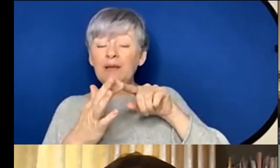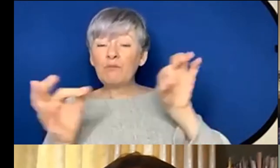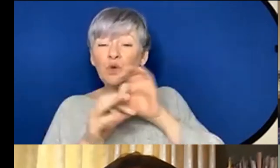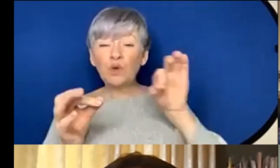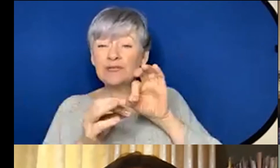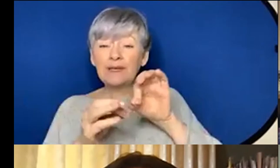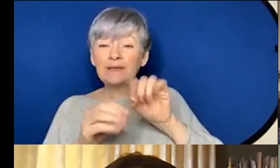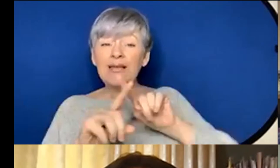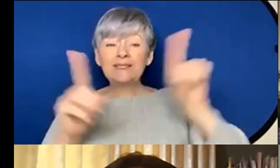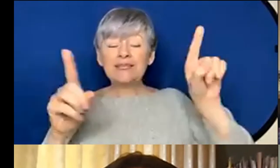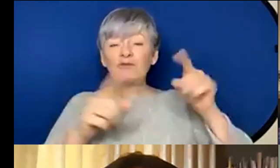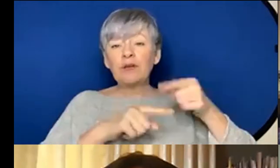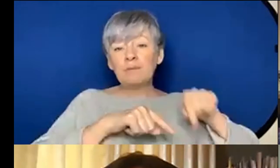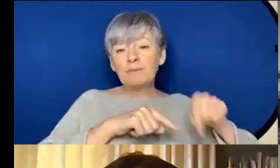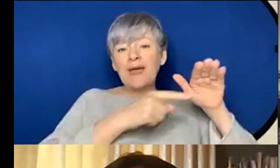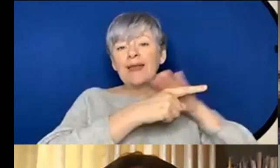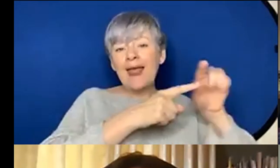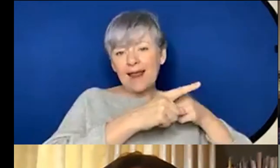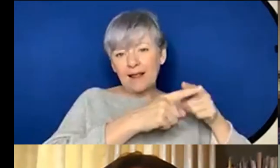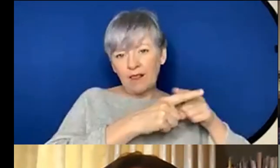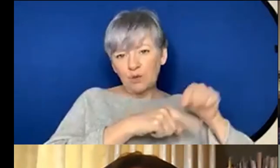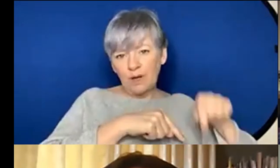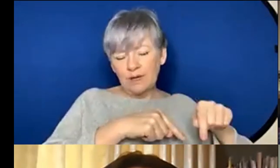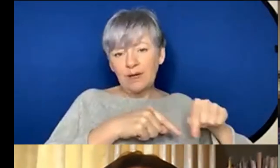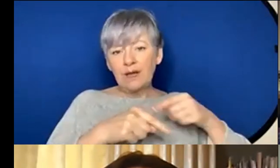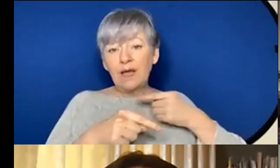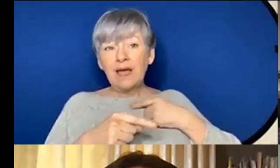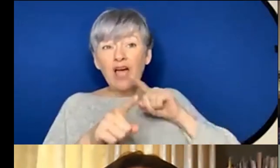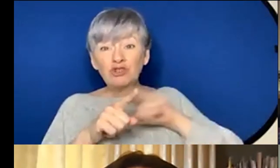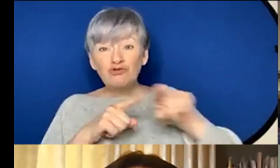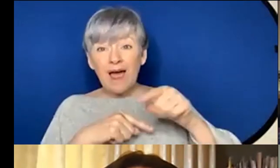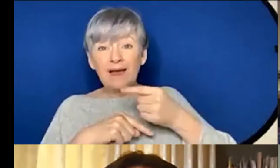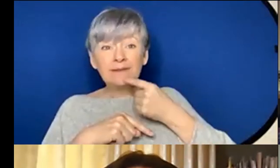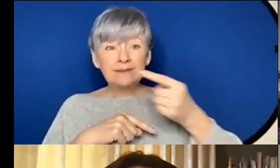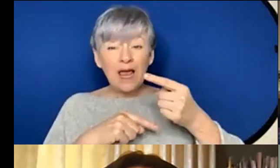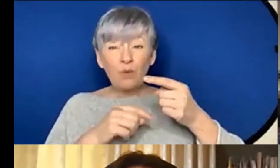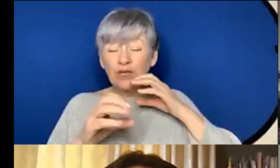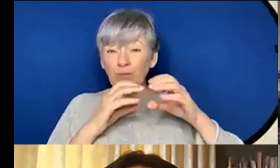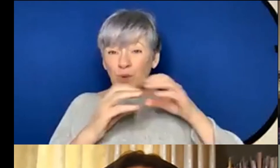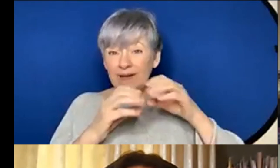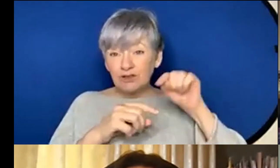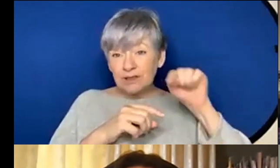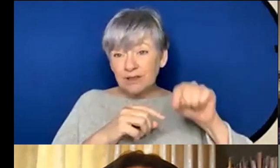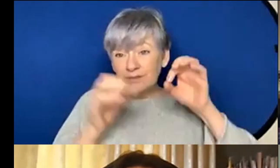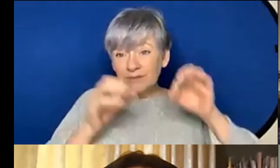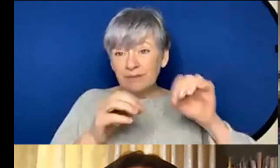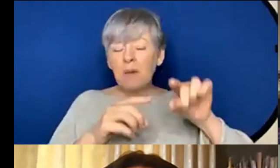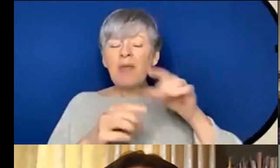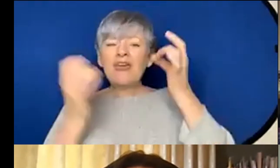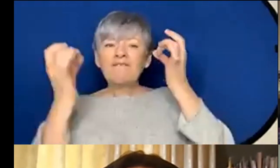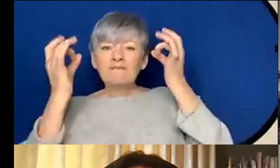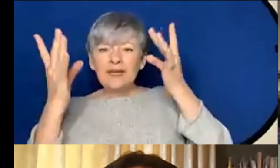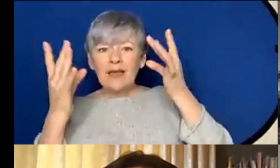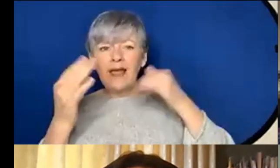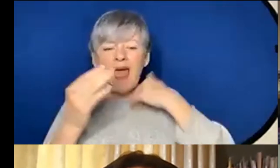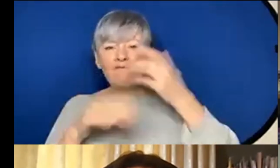music the England one and I tried to say so many times can I use communication cards but they almost forget each time we had a meeting